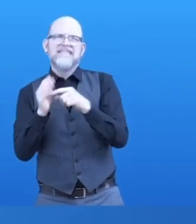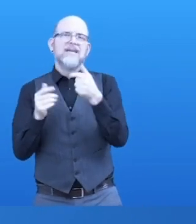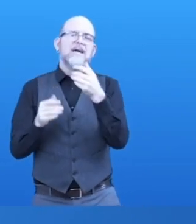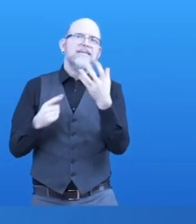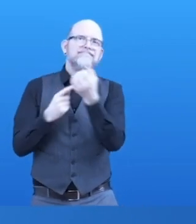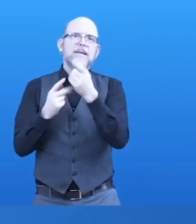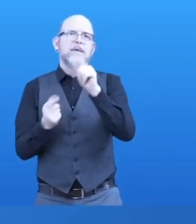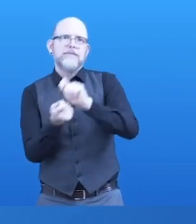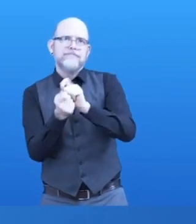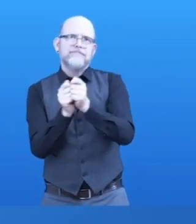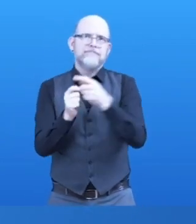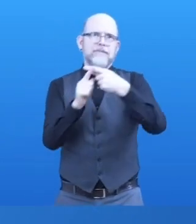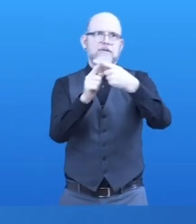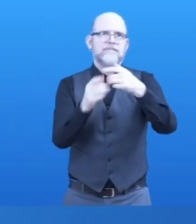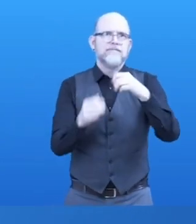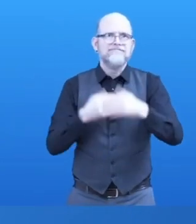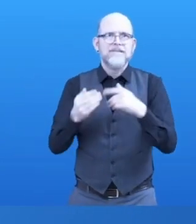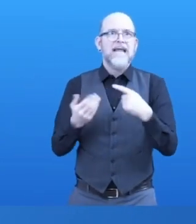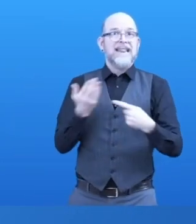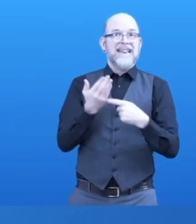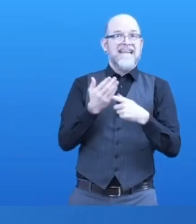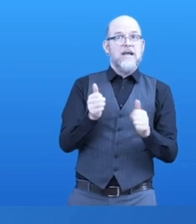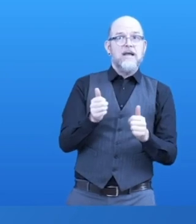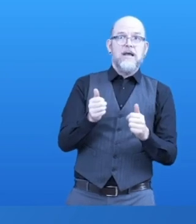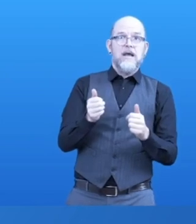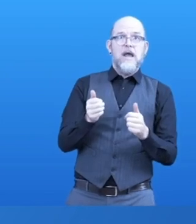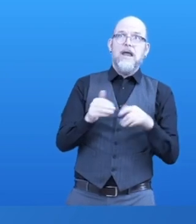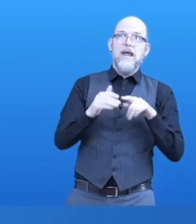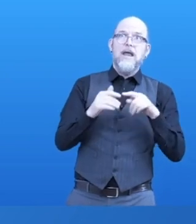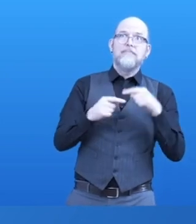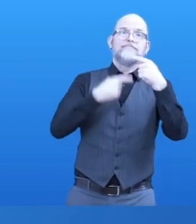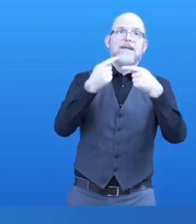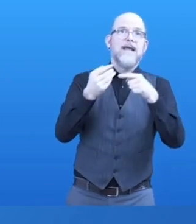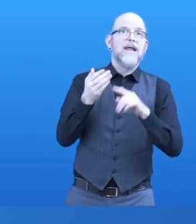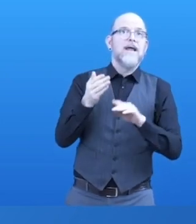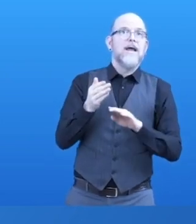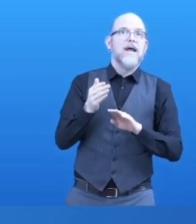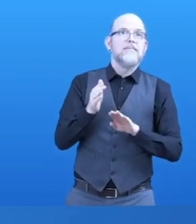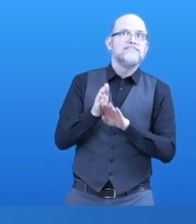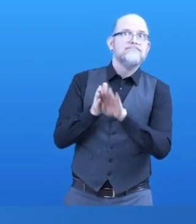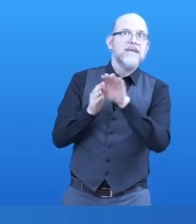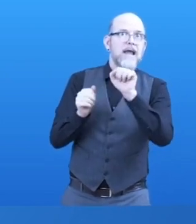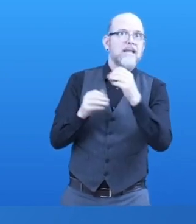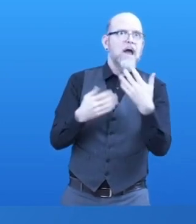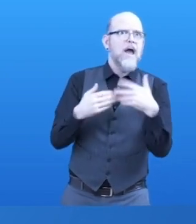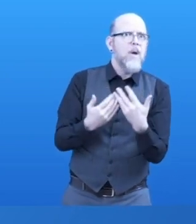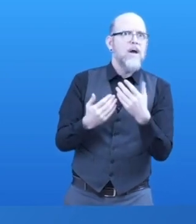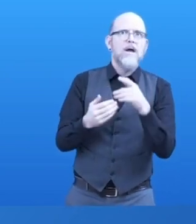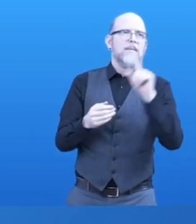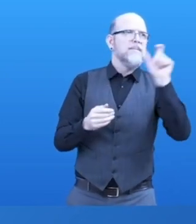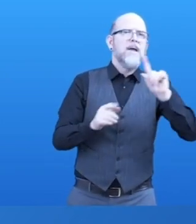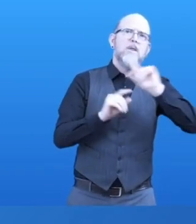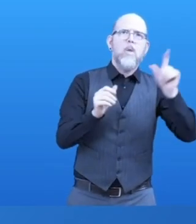persons with disabilities and to ensure that they do not get left behind. You will be familiar with the video conferencing scene on the screen right now,